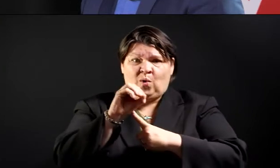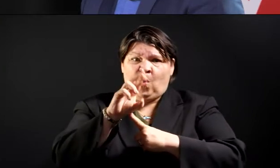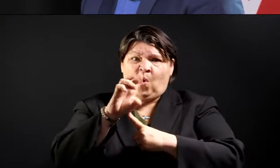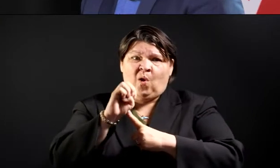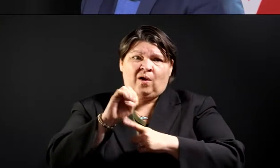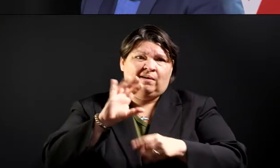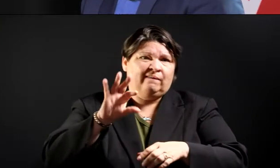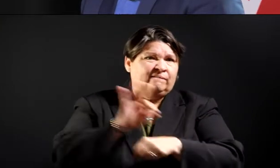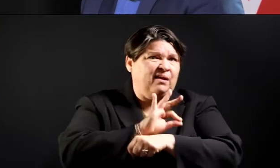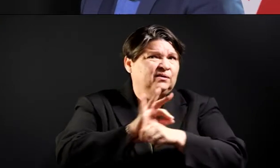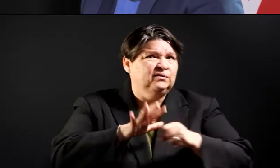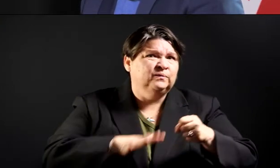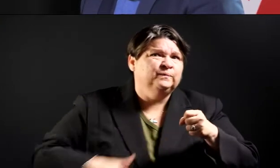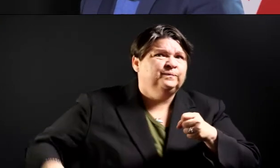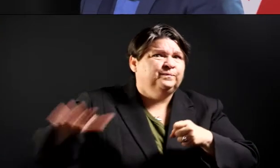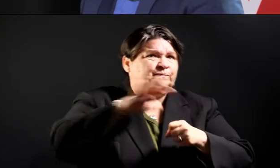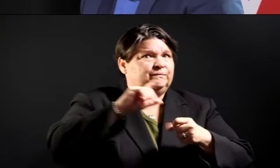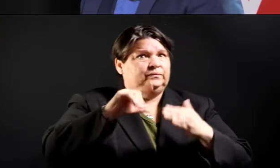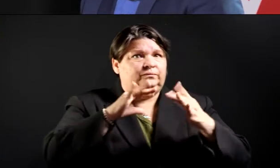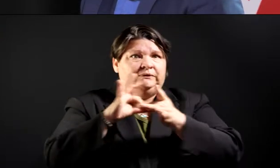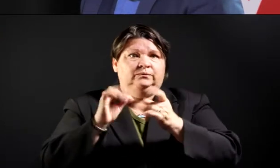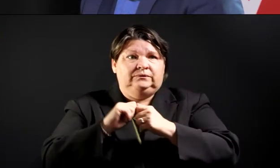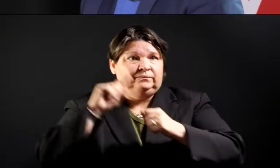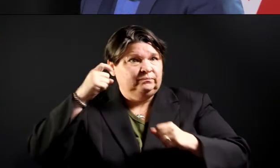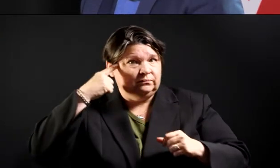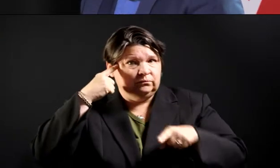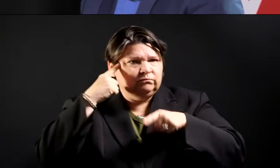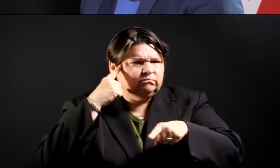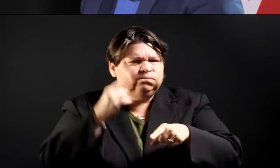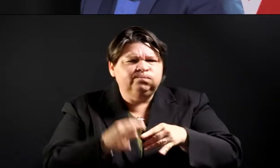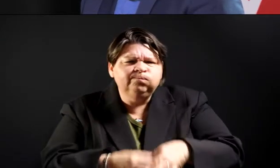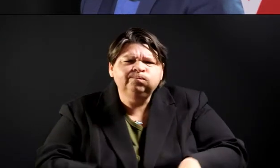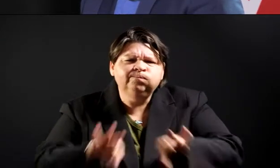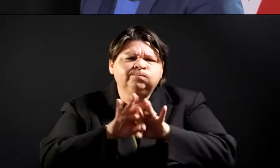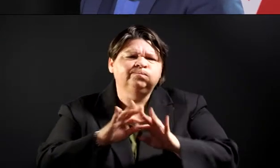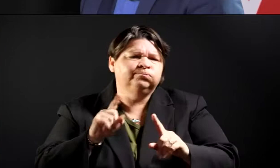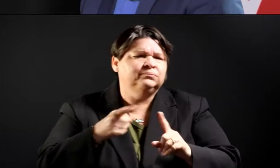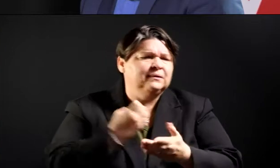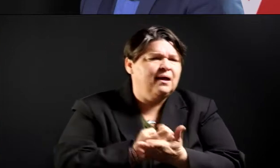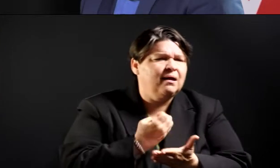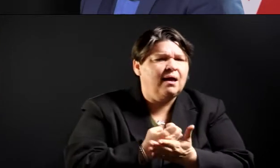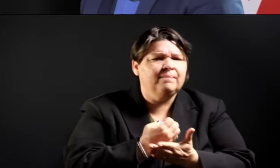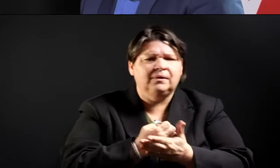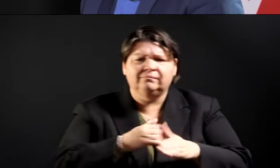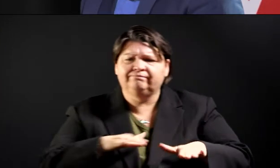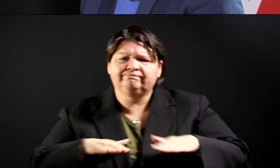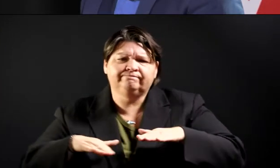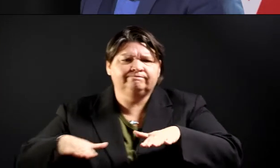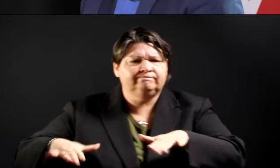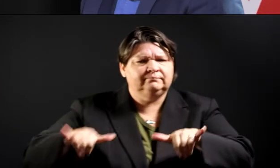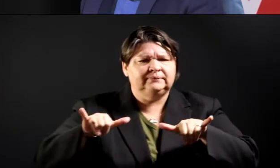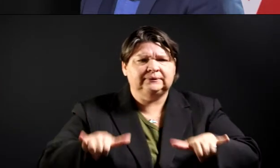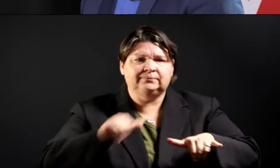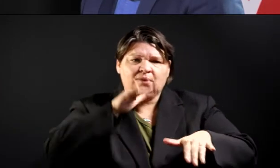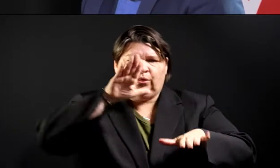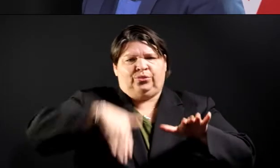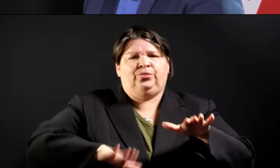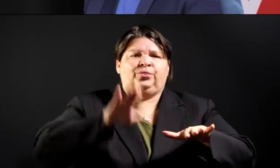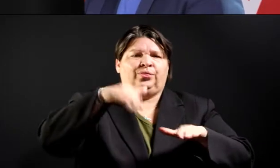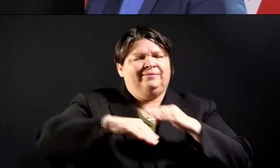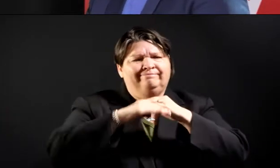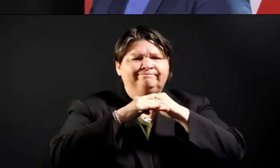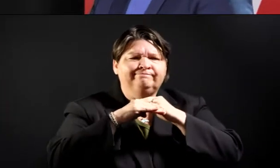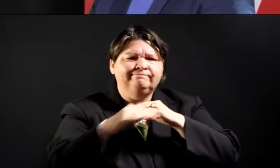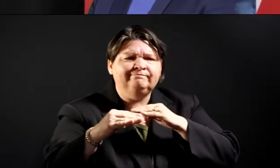functions are critical to our economic vitality and well-being, particularly during this emergency.